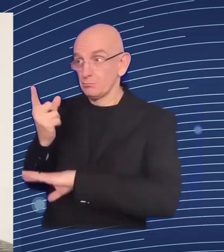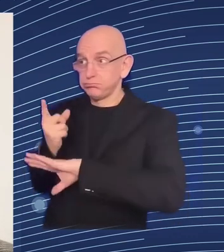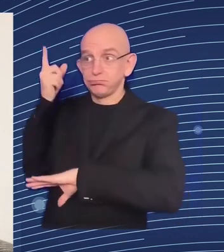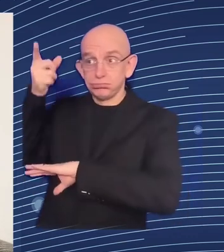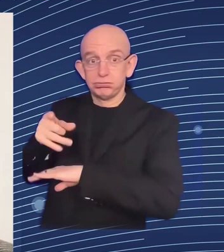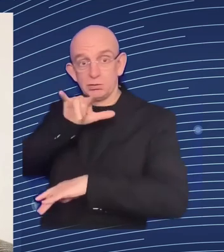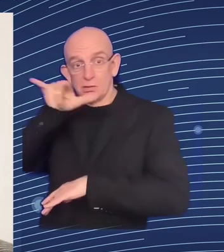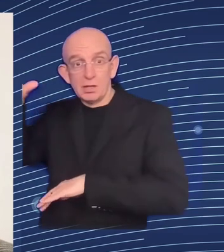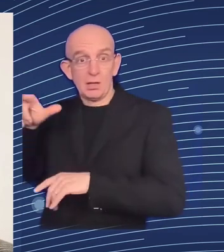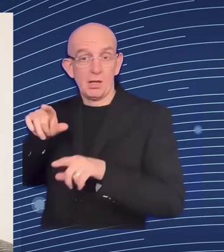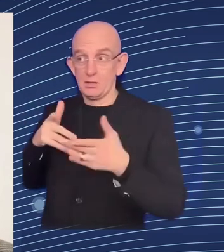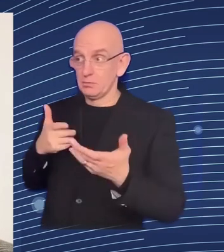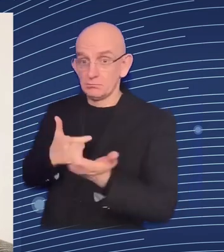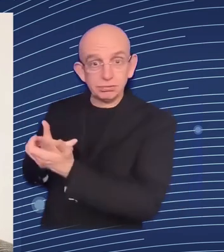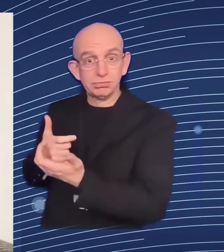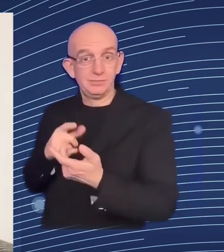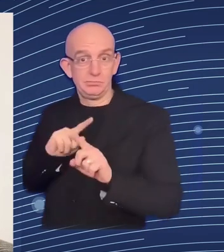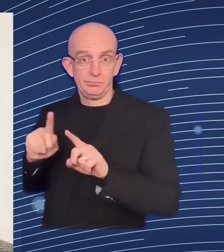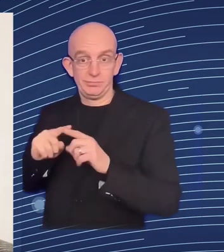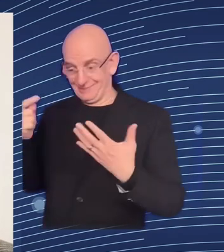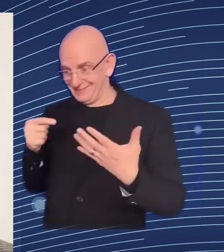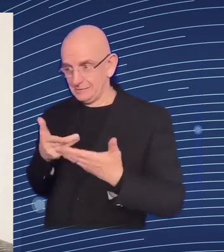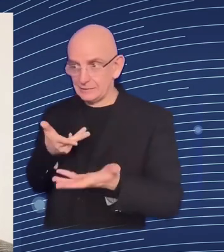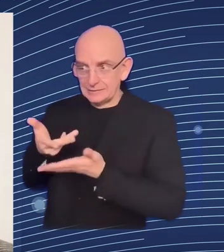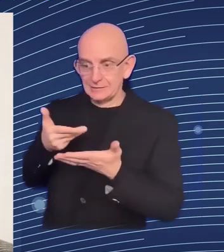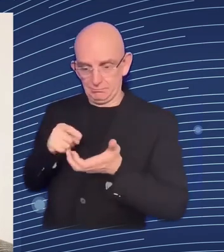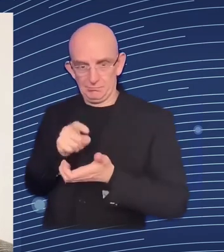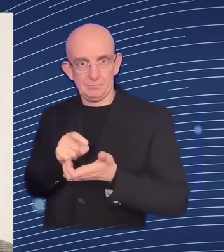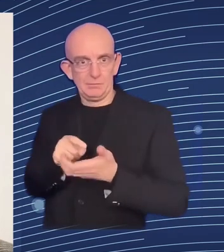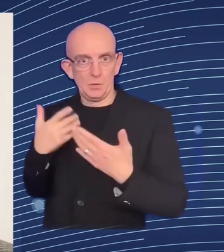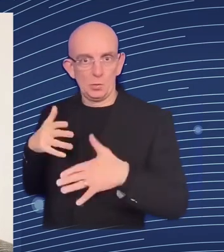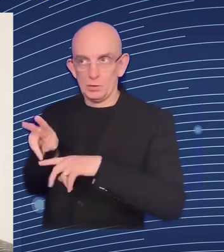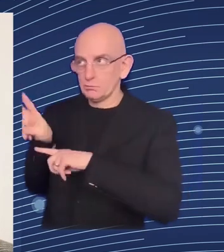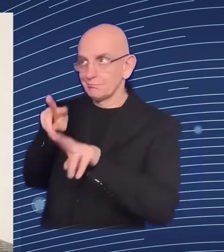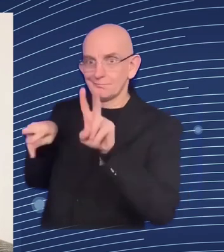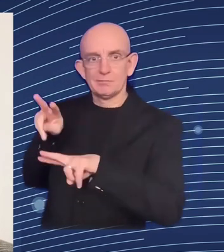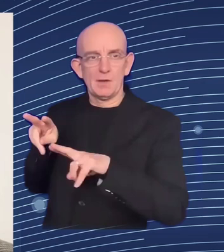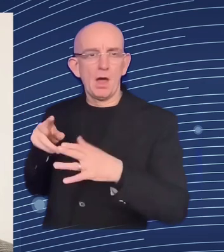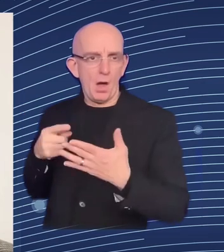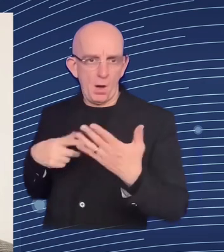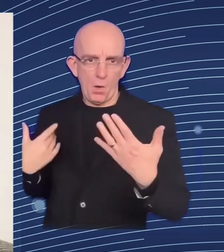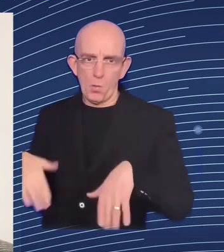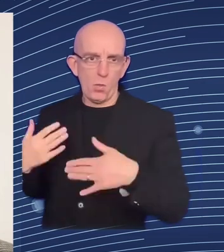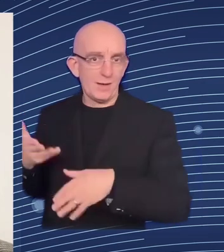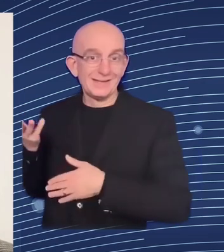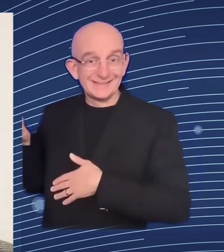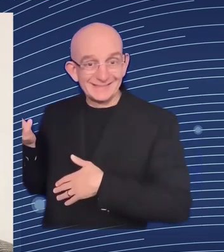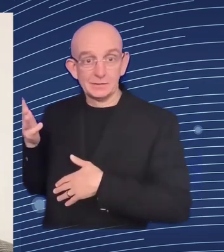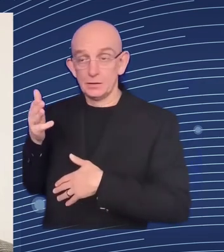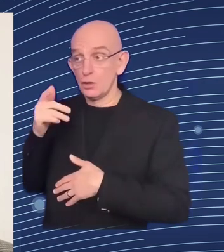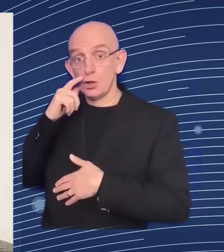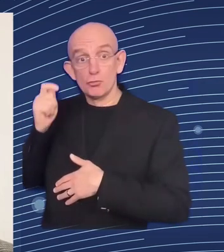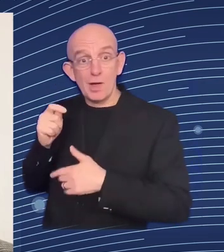going uh in eu member states operating from there thanks to the very strong